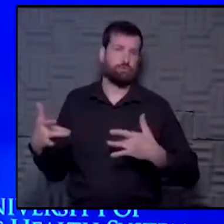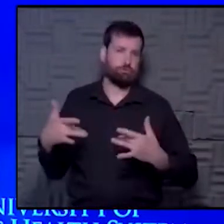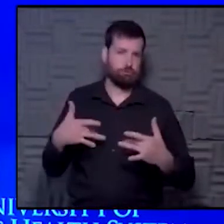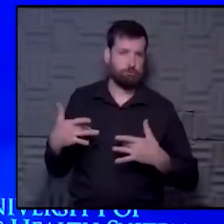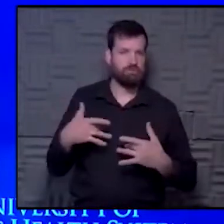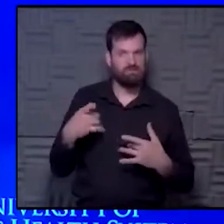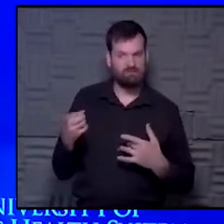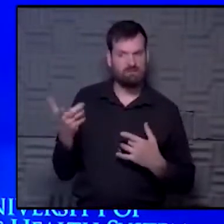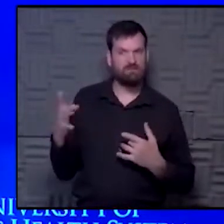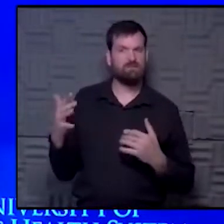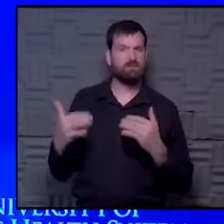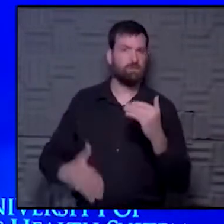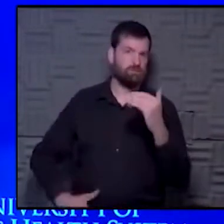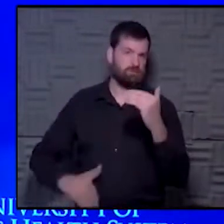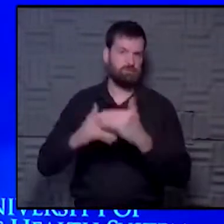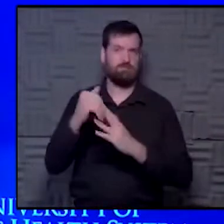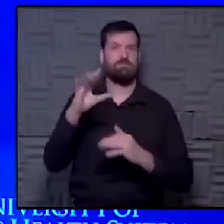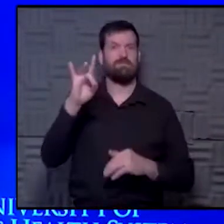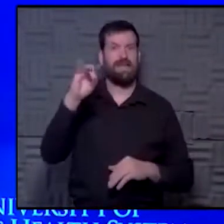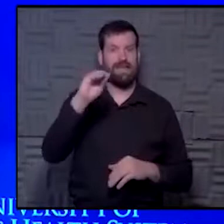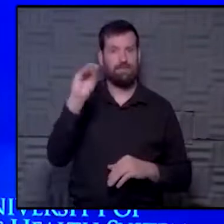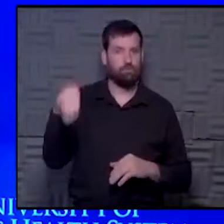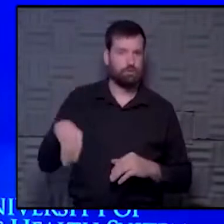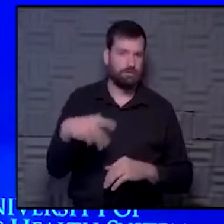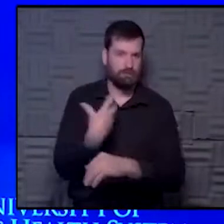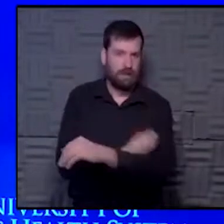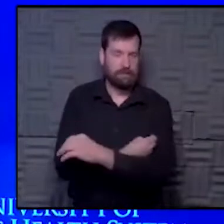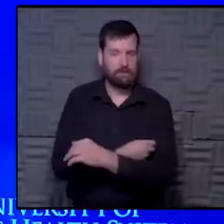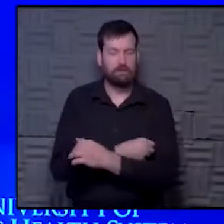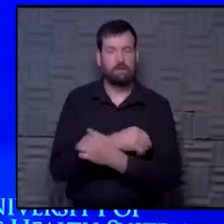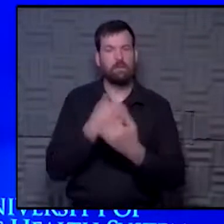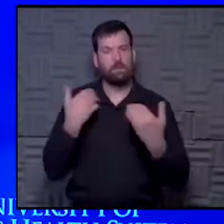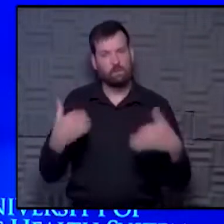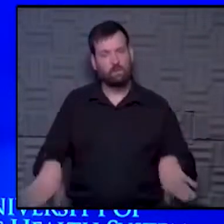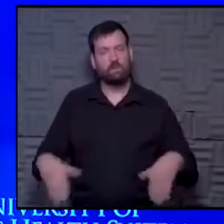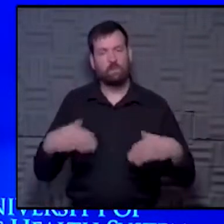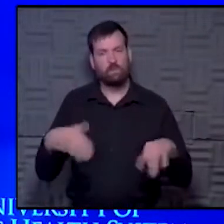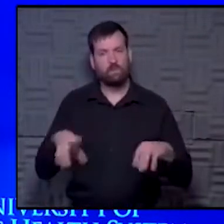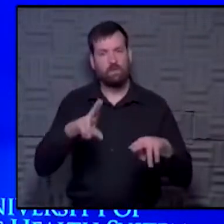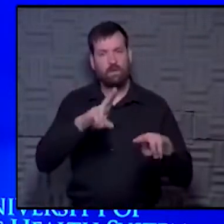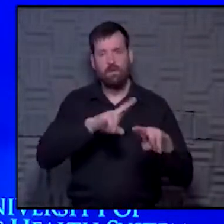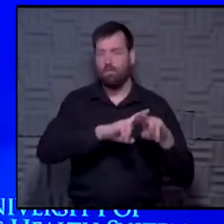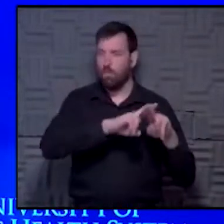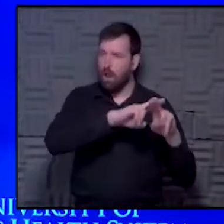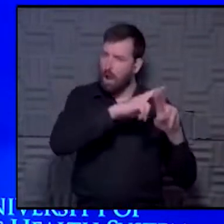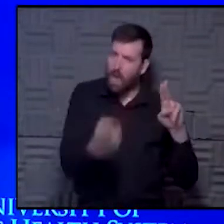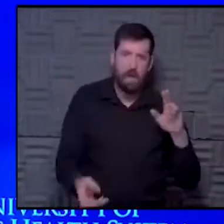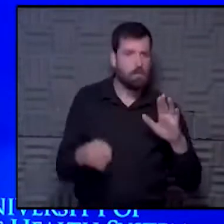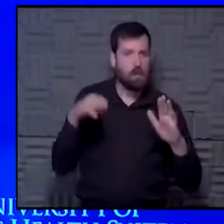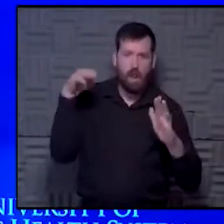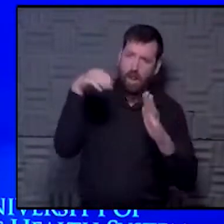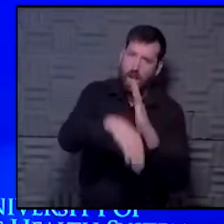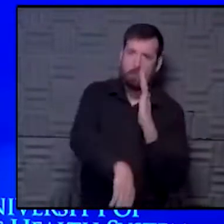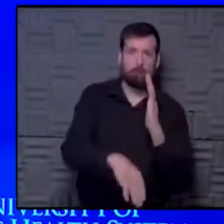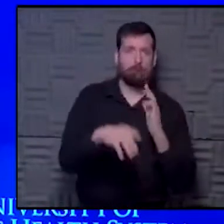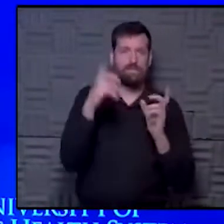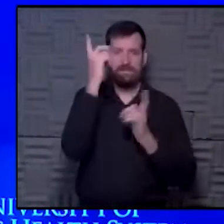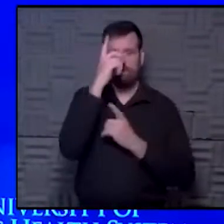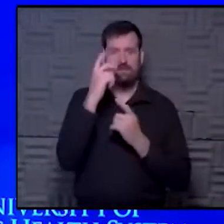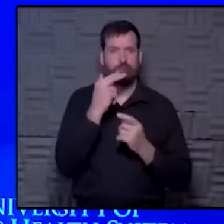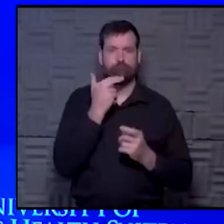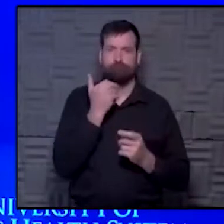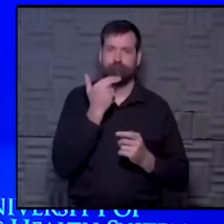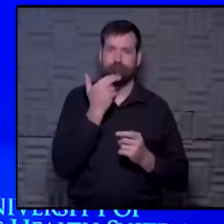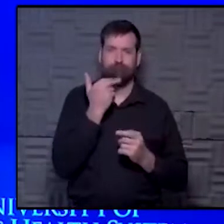right, they've reached a point where they got to 80% vaccinated, they've seen a dramatic reduction in the spread of disease. In fact, very little